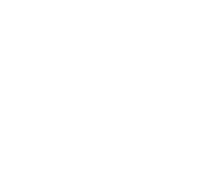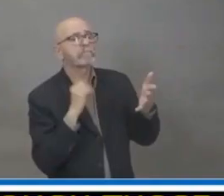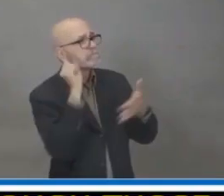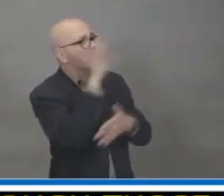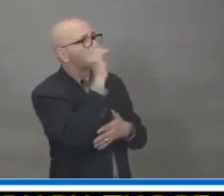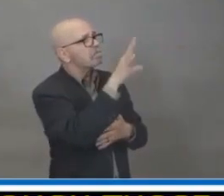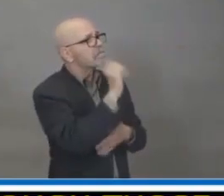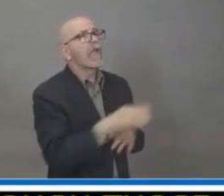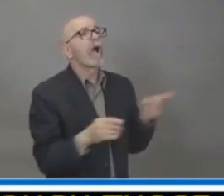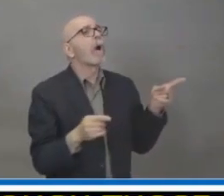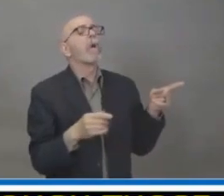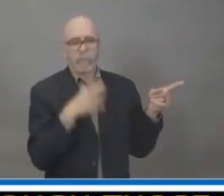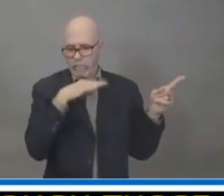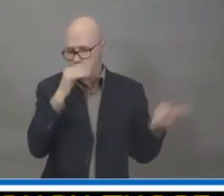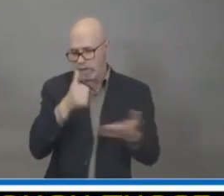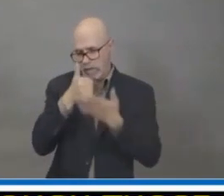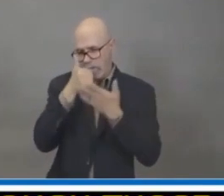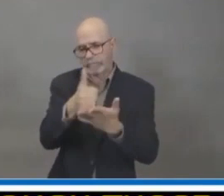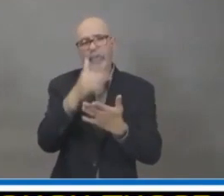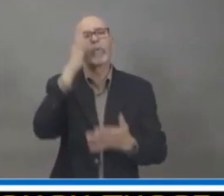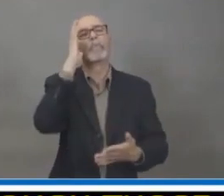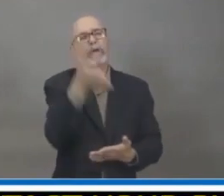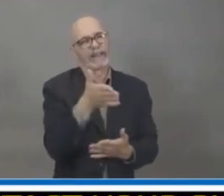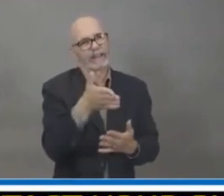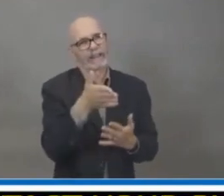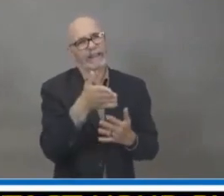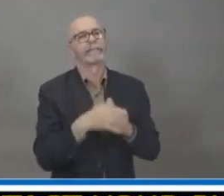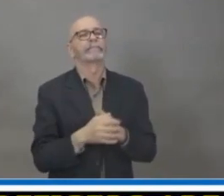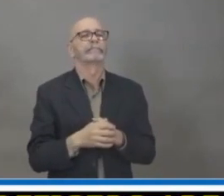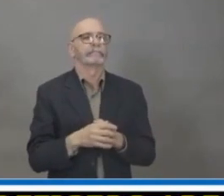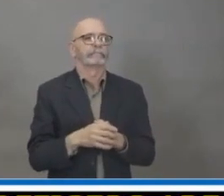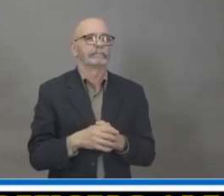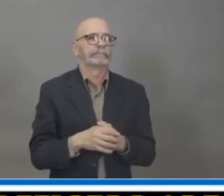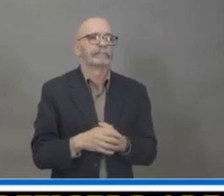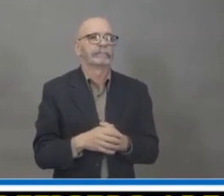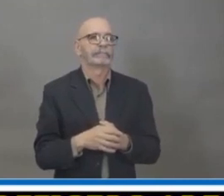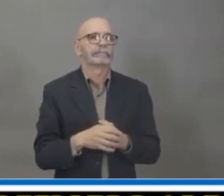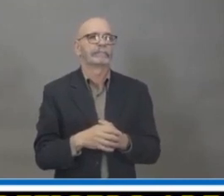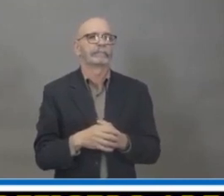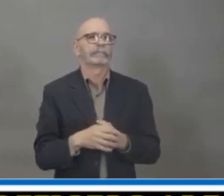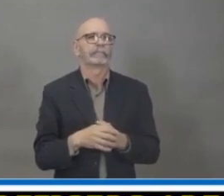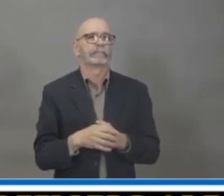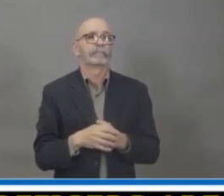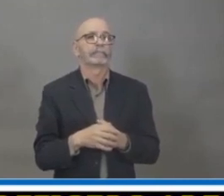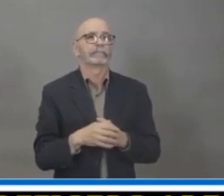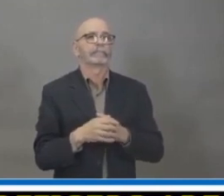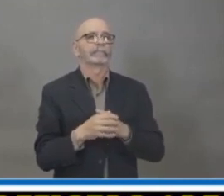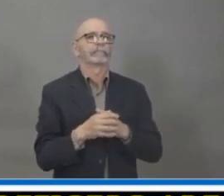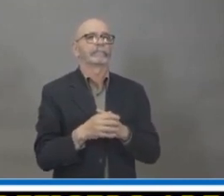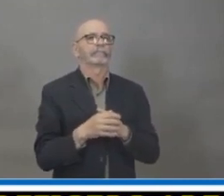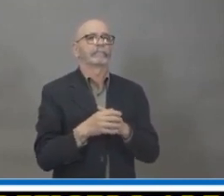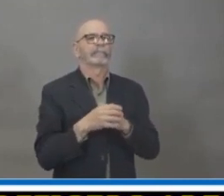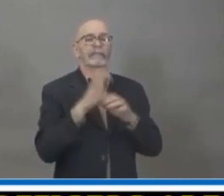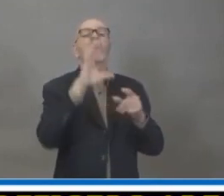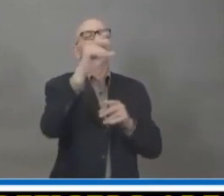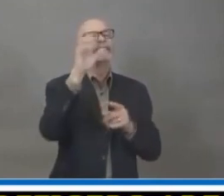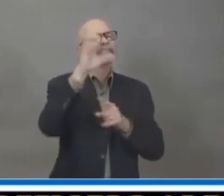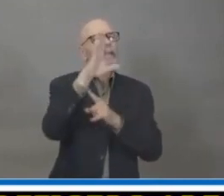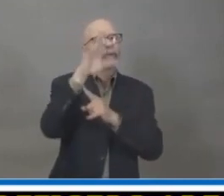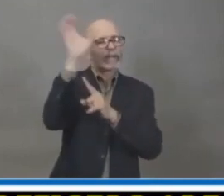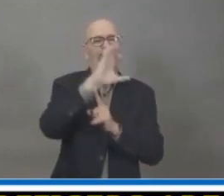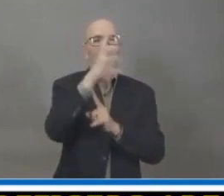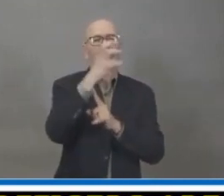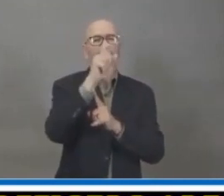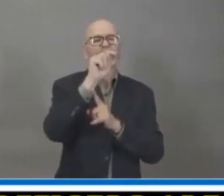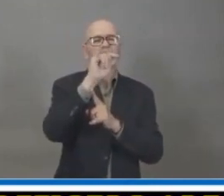Our last question for today goes to Paula from CHNE-TV in Shedicamp. Go ahead, Paula. Thank you. What is the